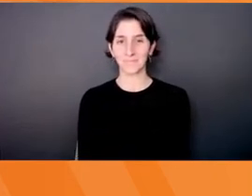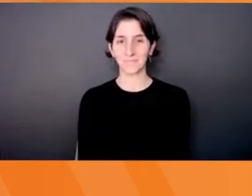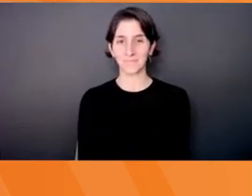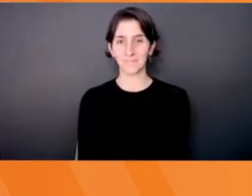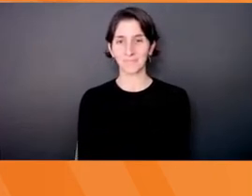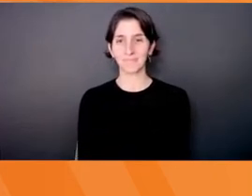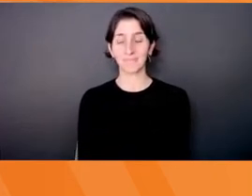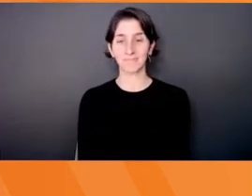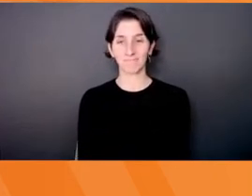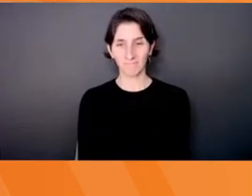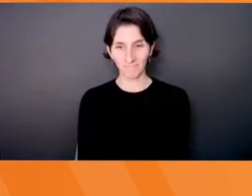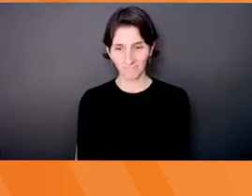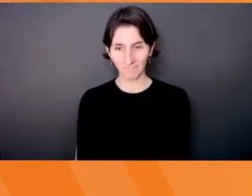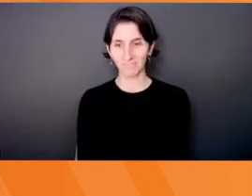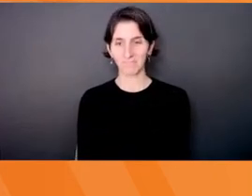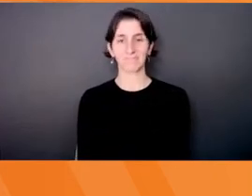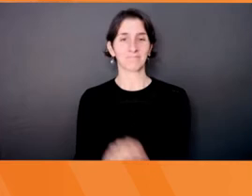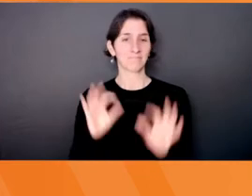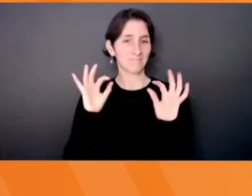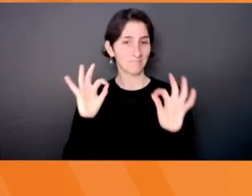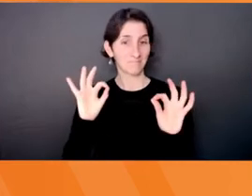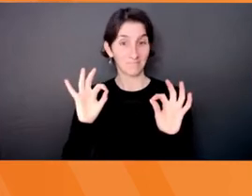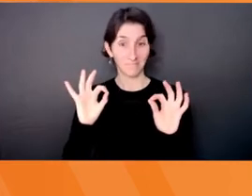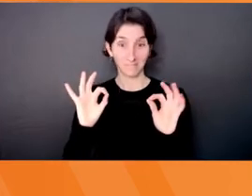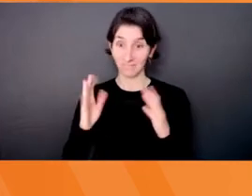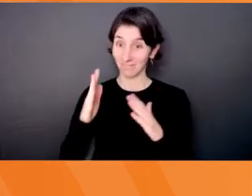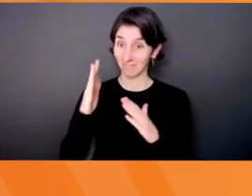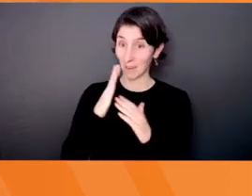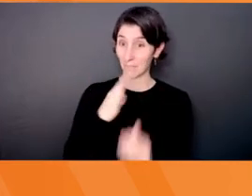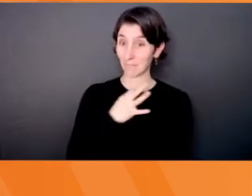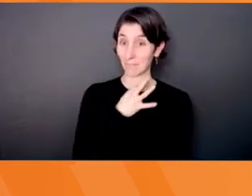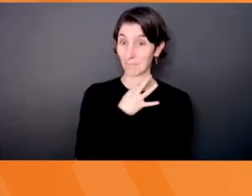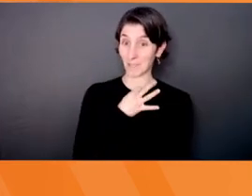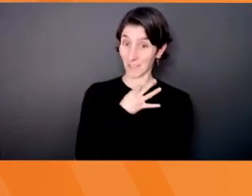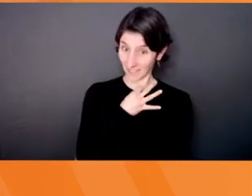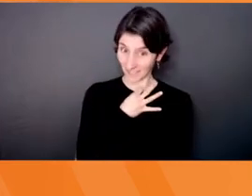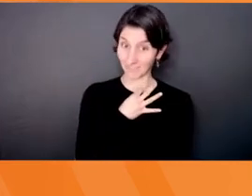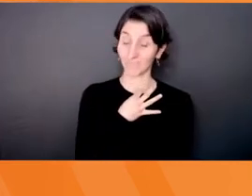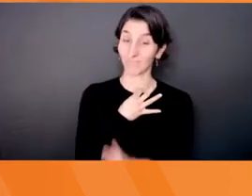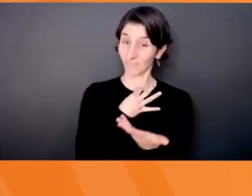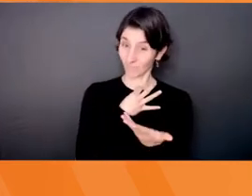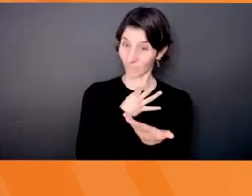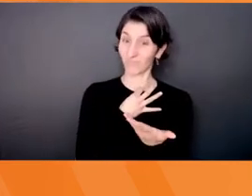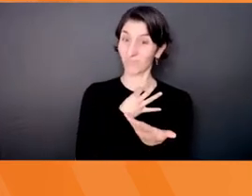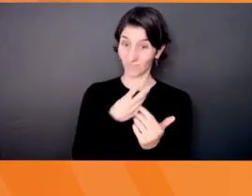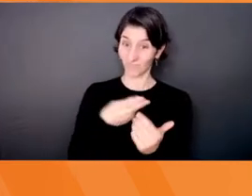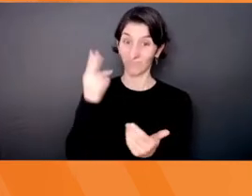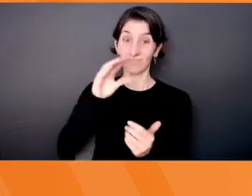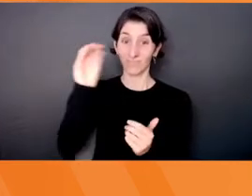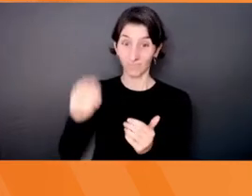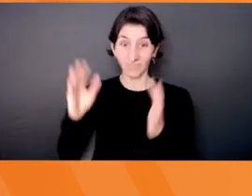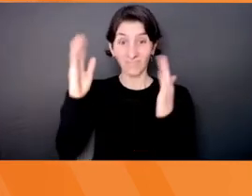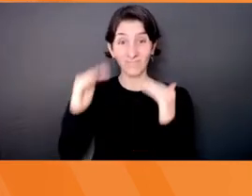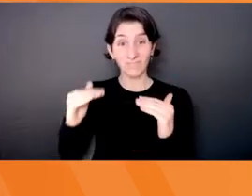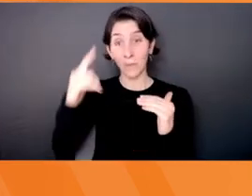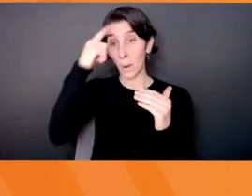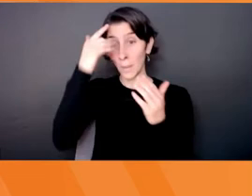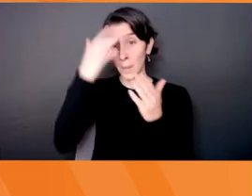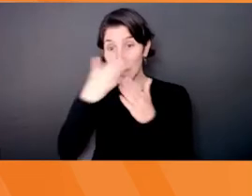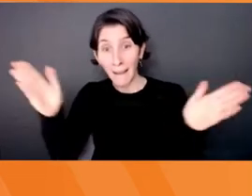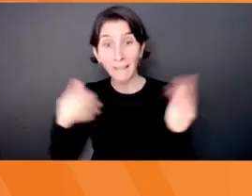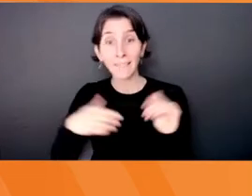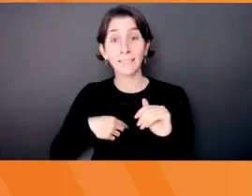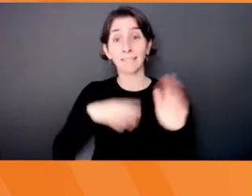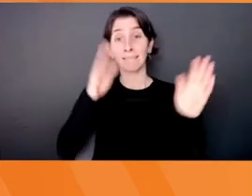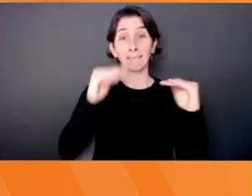All right. So it looks like curiosity is one of the highest, uh, highest results, and then open-minded and experimentation and